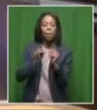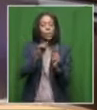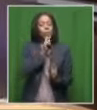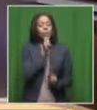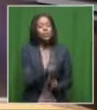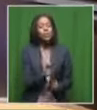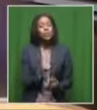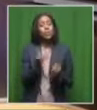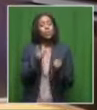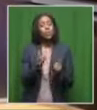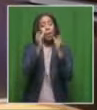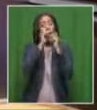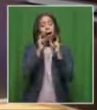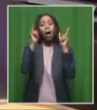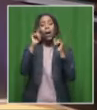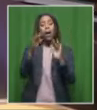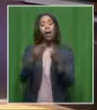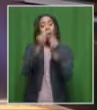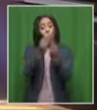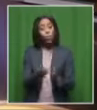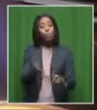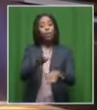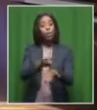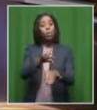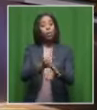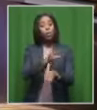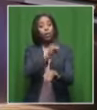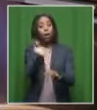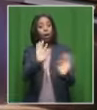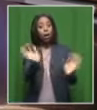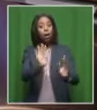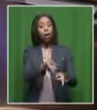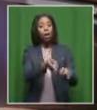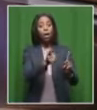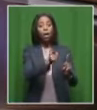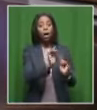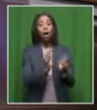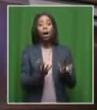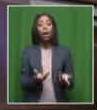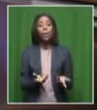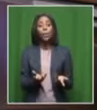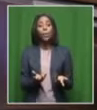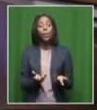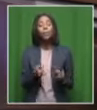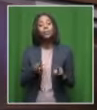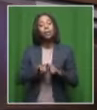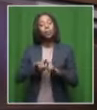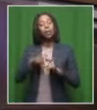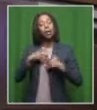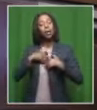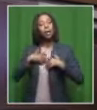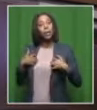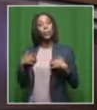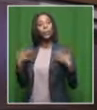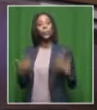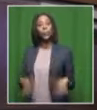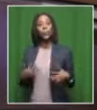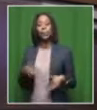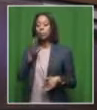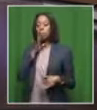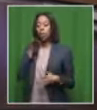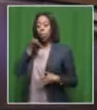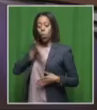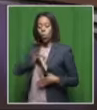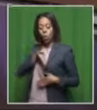how do we bring that message home to parents as well? And I'm just worried that are we sitting here here